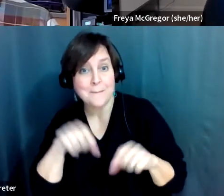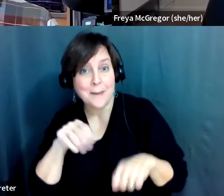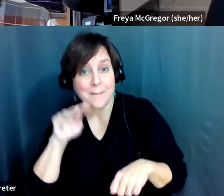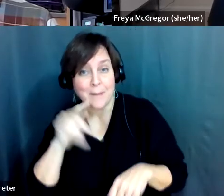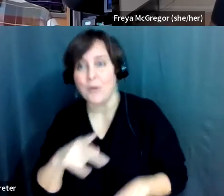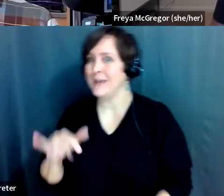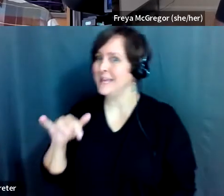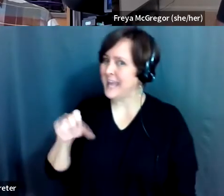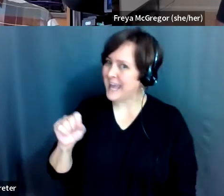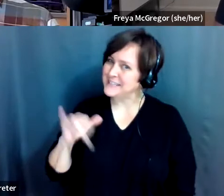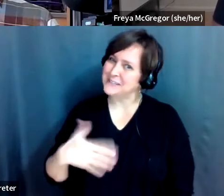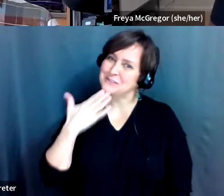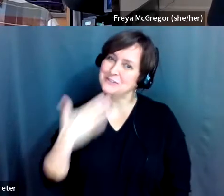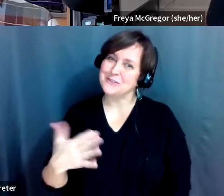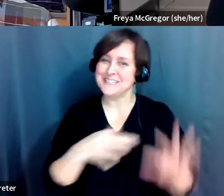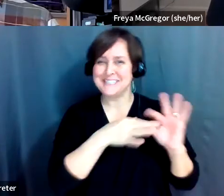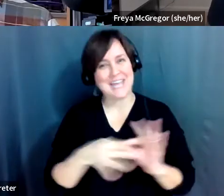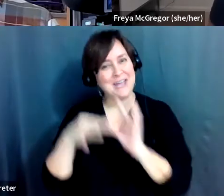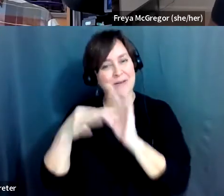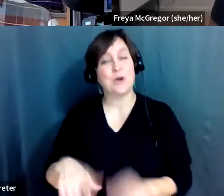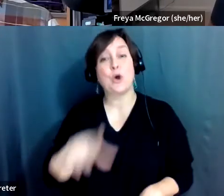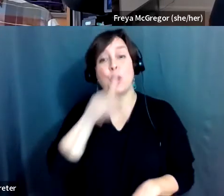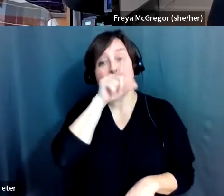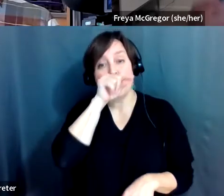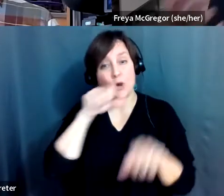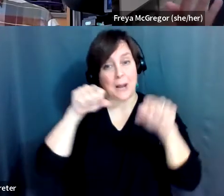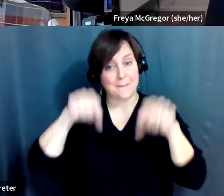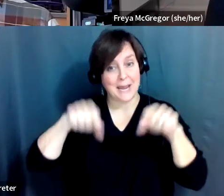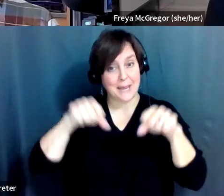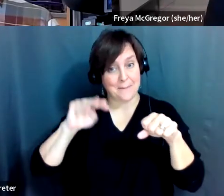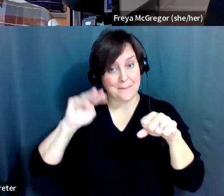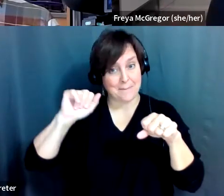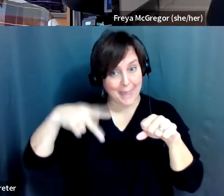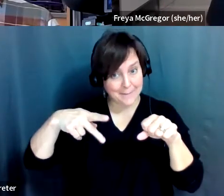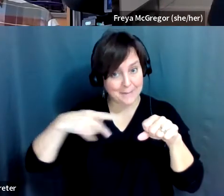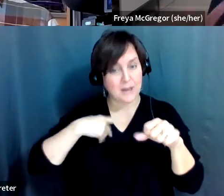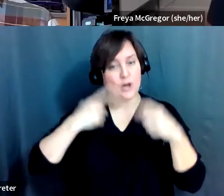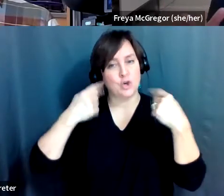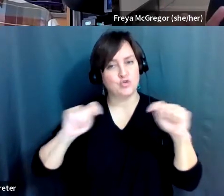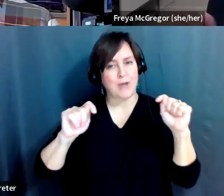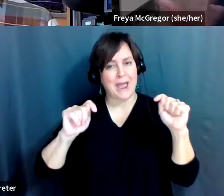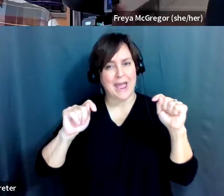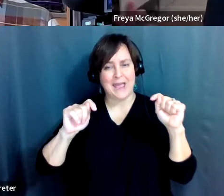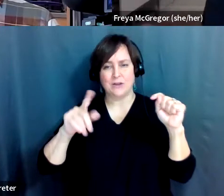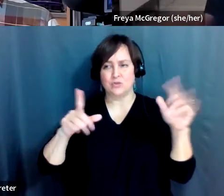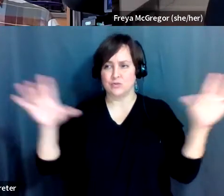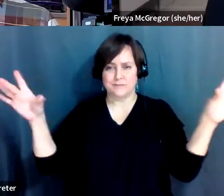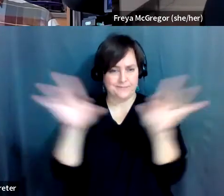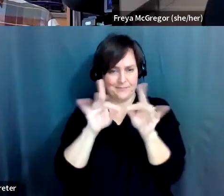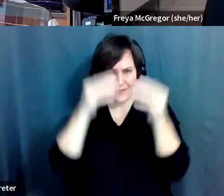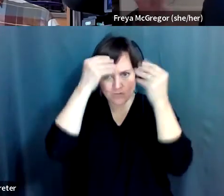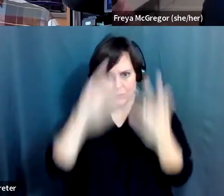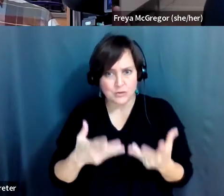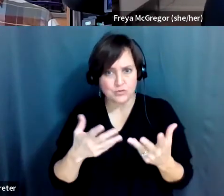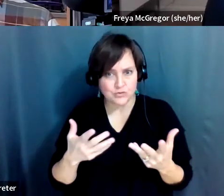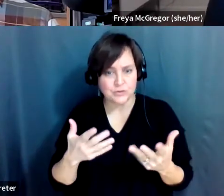map. Folks, if you don't know what the bird ability map is, um, we're trying to plug this information gap because so many. Nature centers will